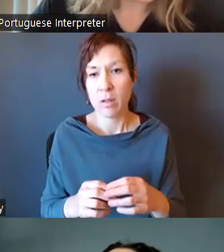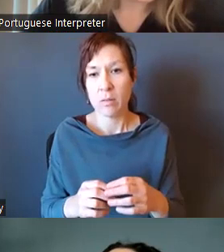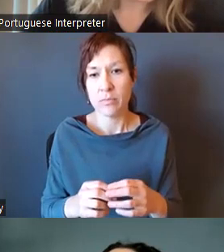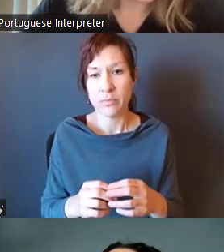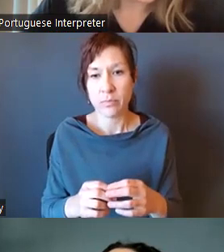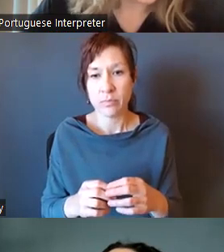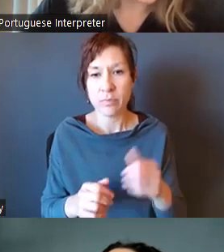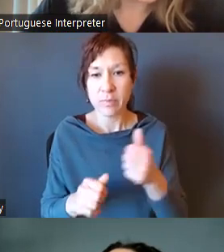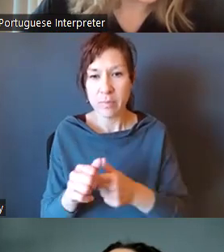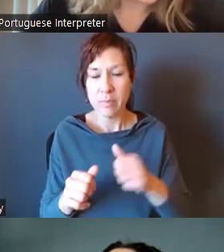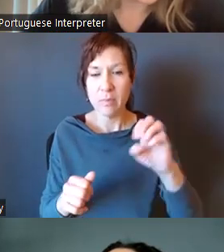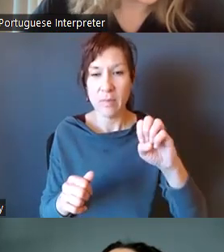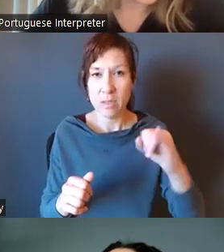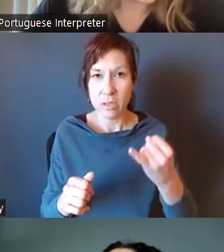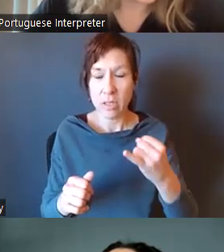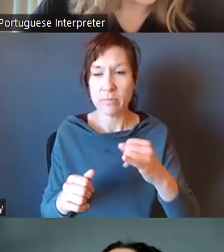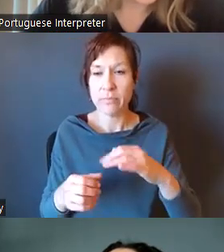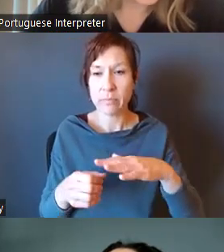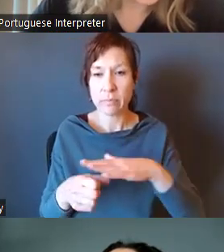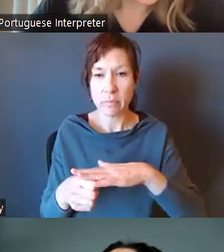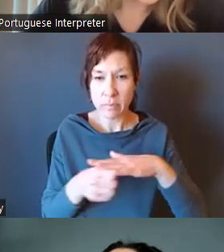neighborhoods and areas of concern.